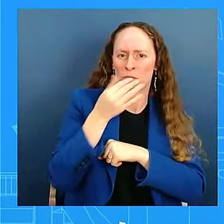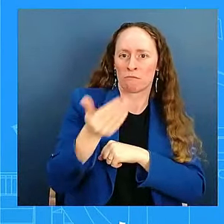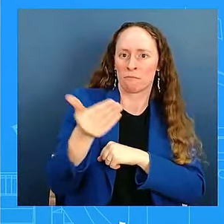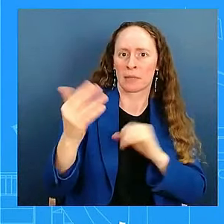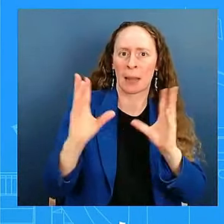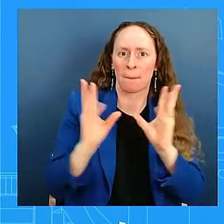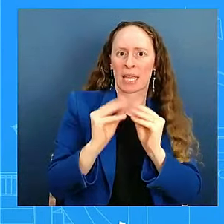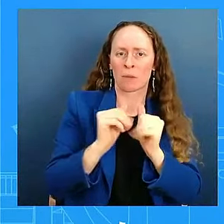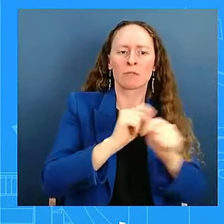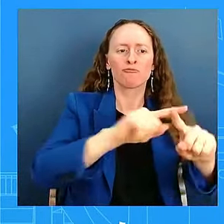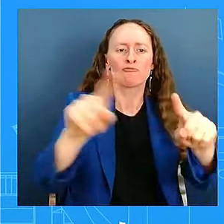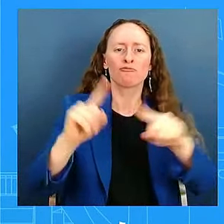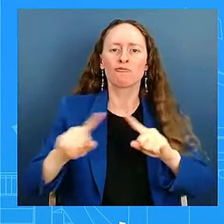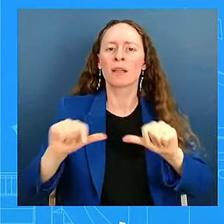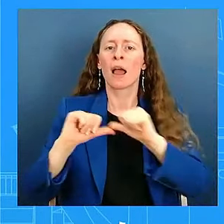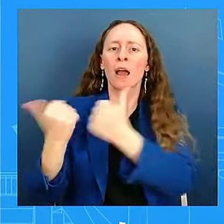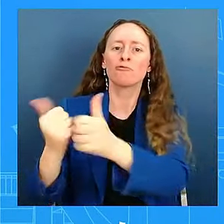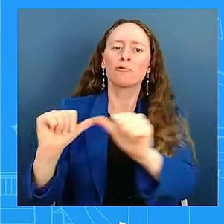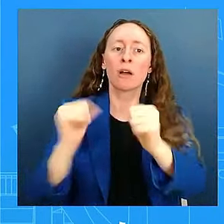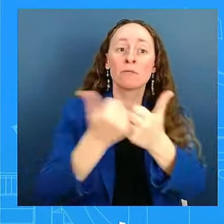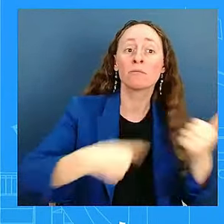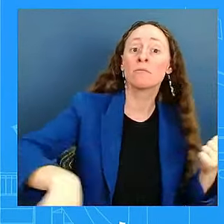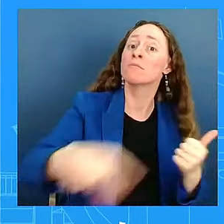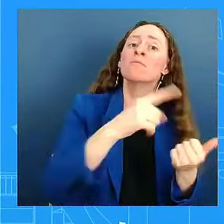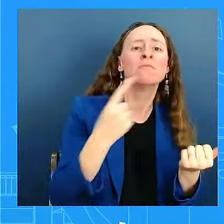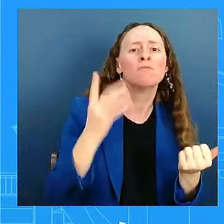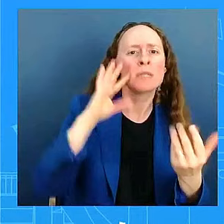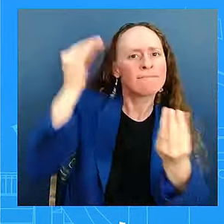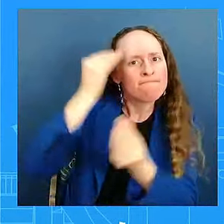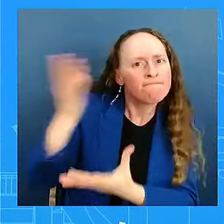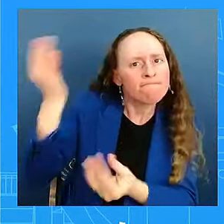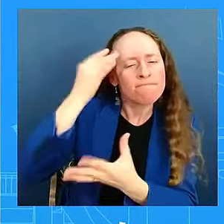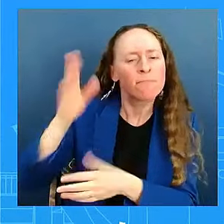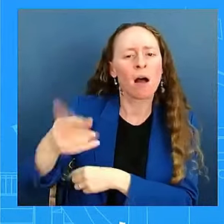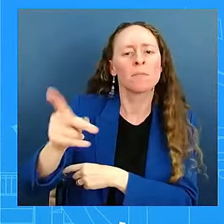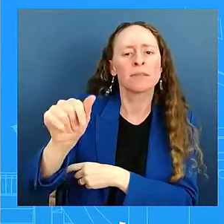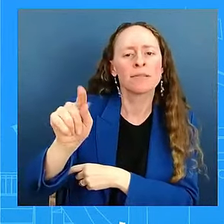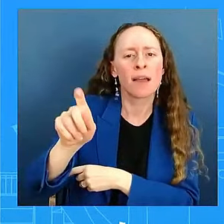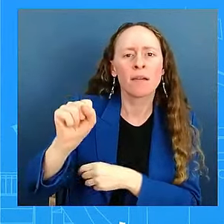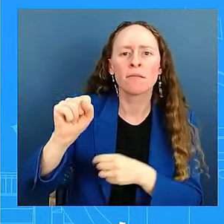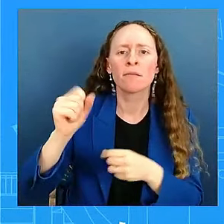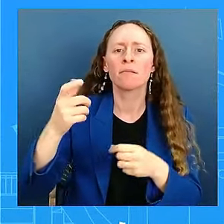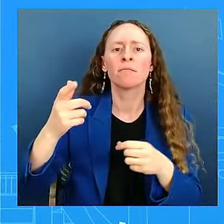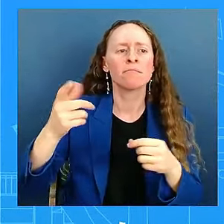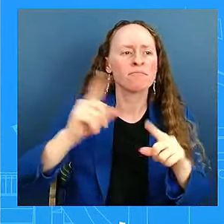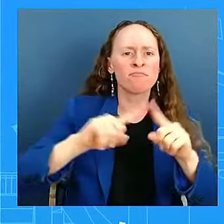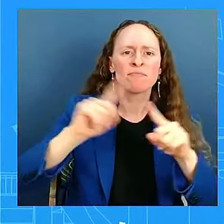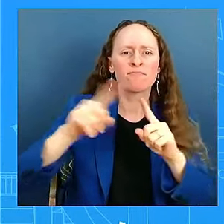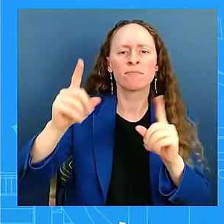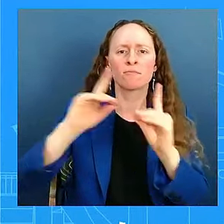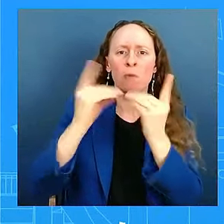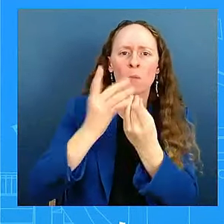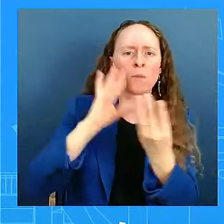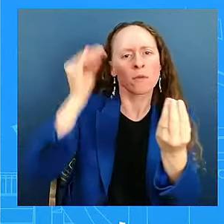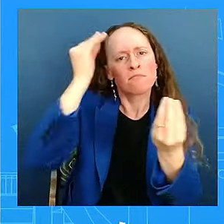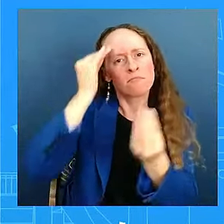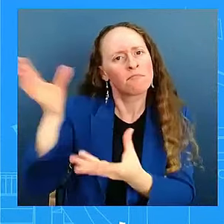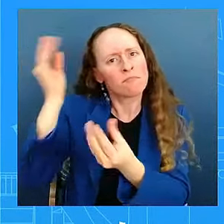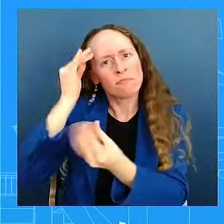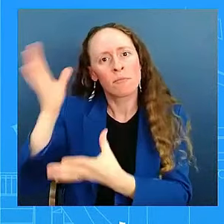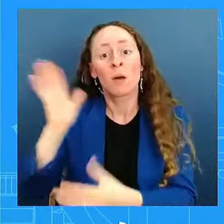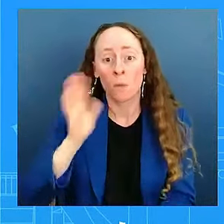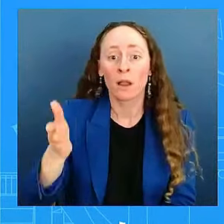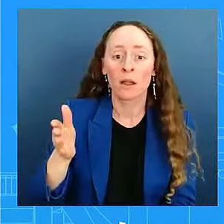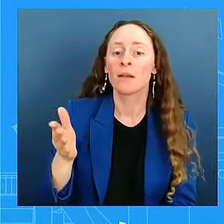Energy are going to be there. It is, as am I, of course. It is a multi-phase approach. Not only